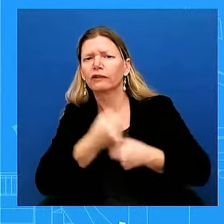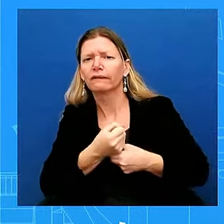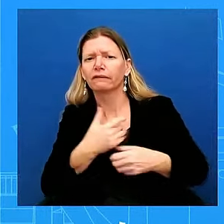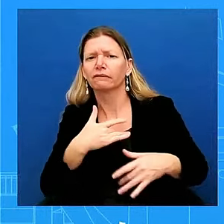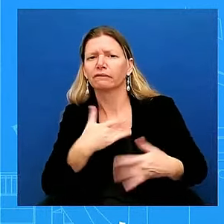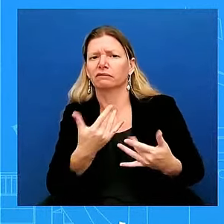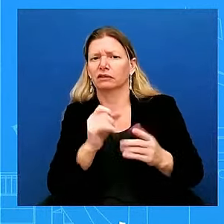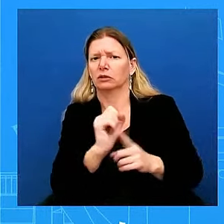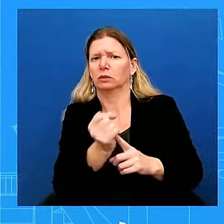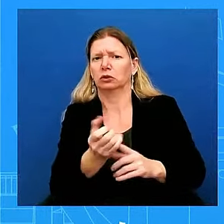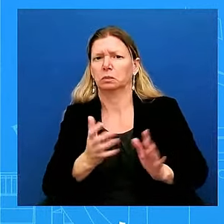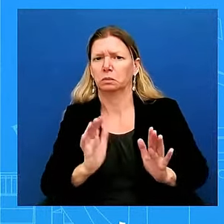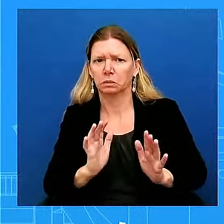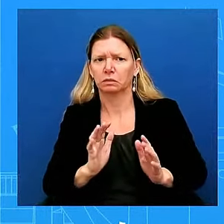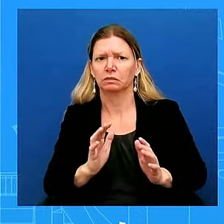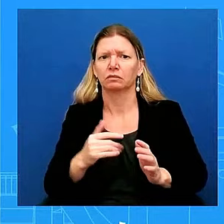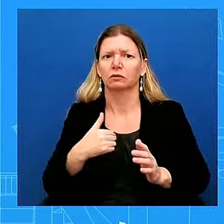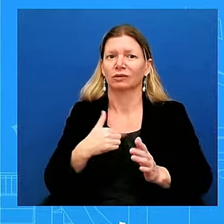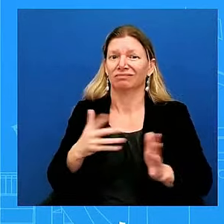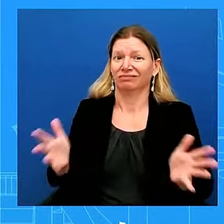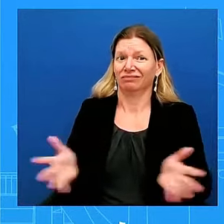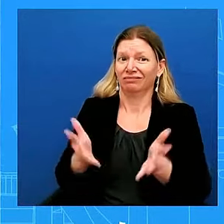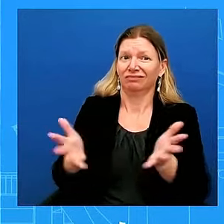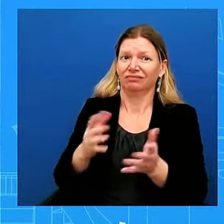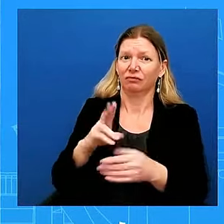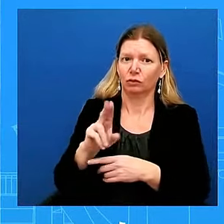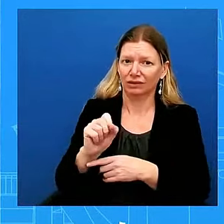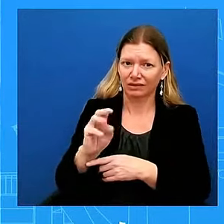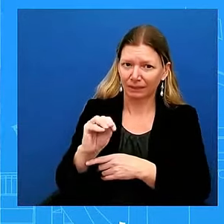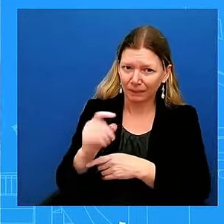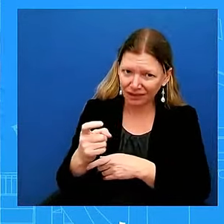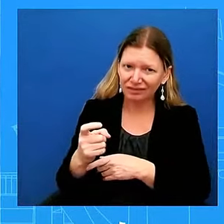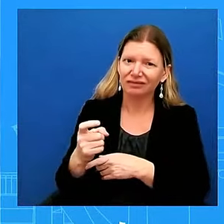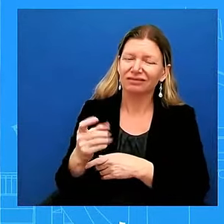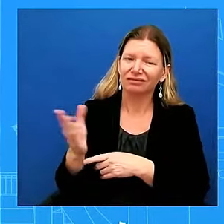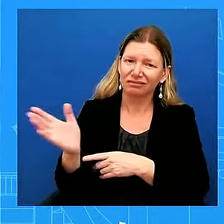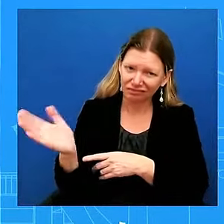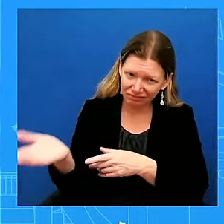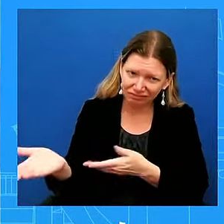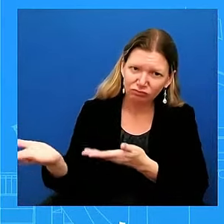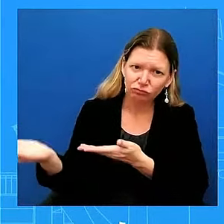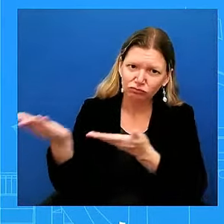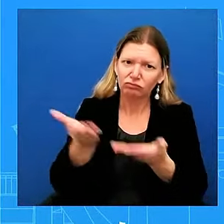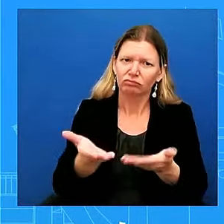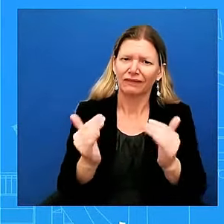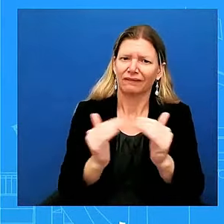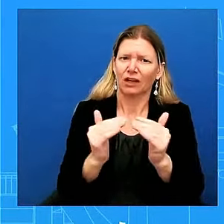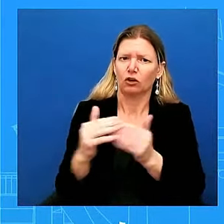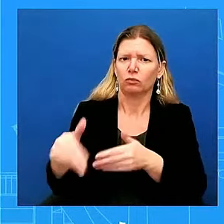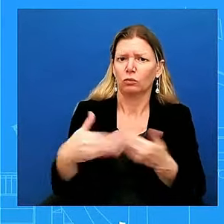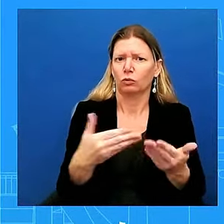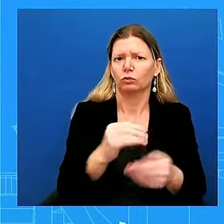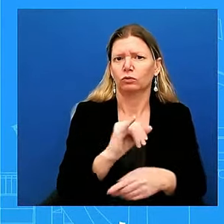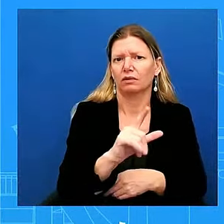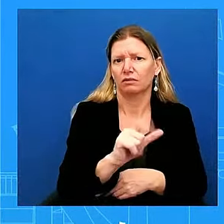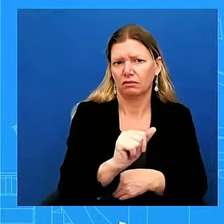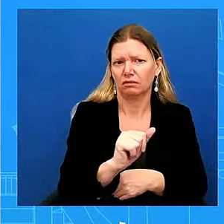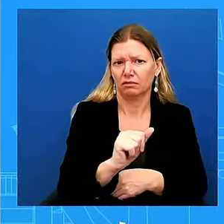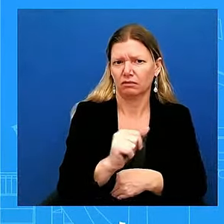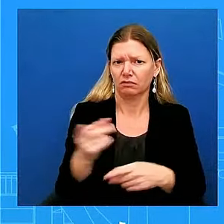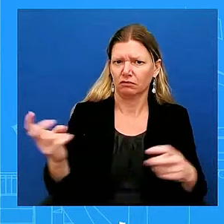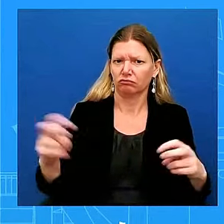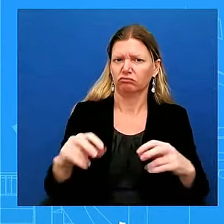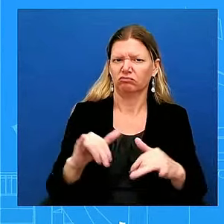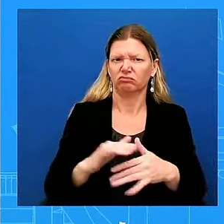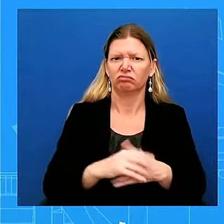present a fair proposal to ILA. So, Taft-Hartley is off the table indefinitely. I've spoken to this. This is not – we have not